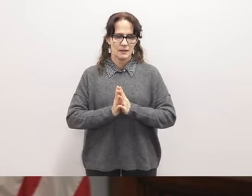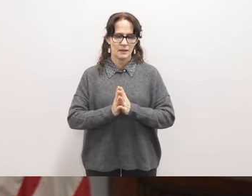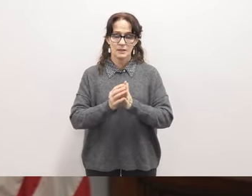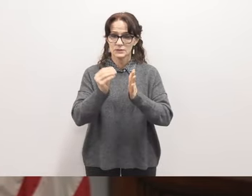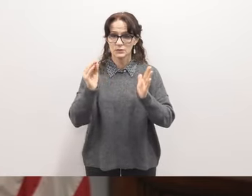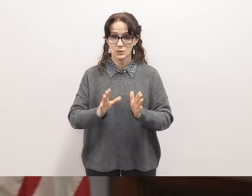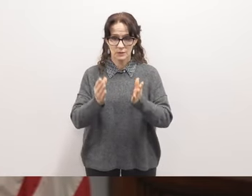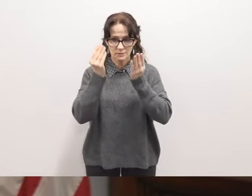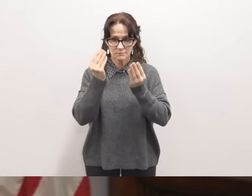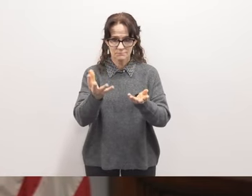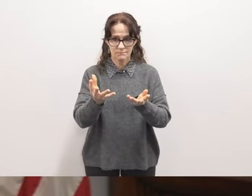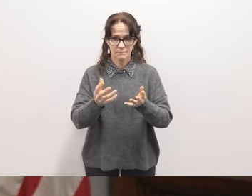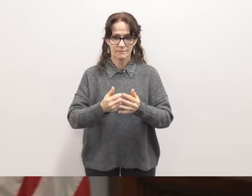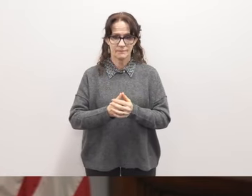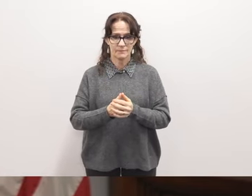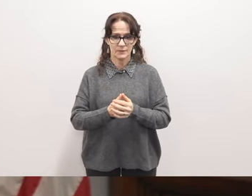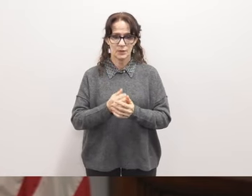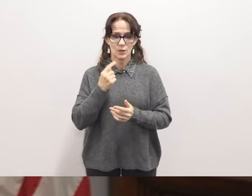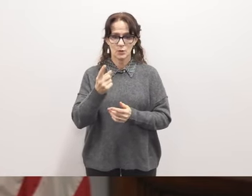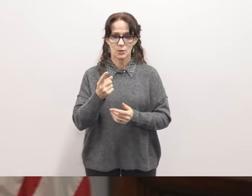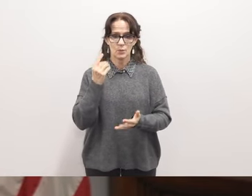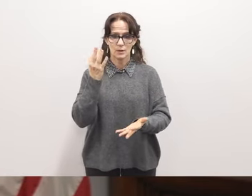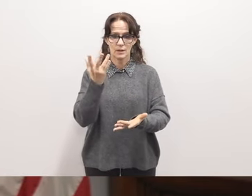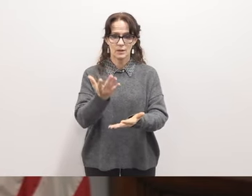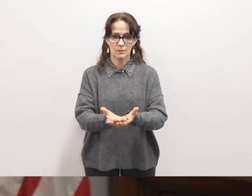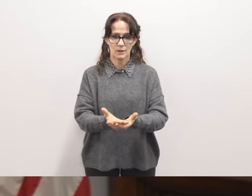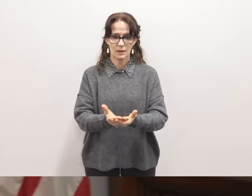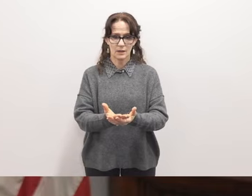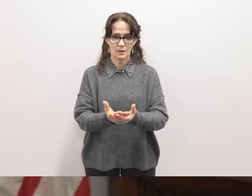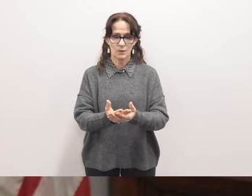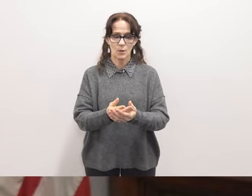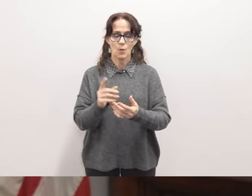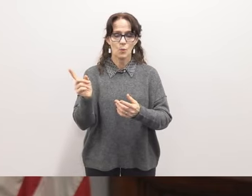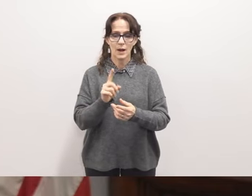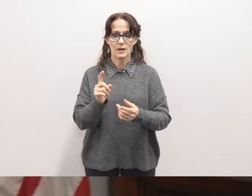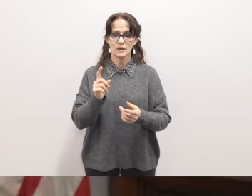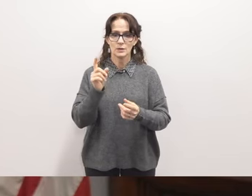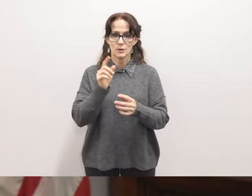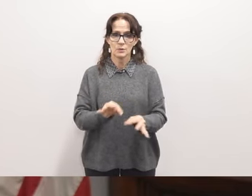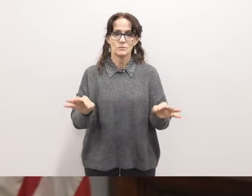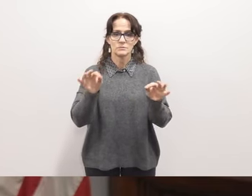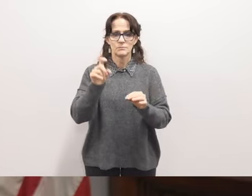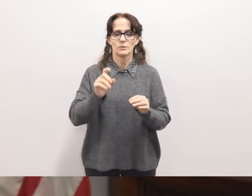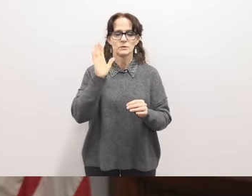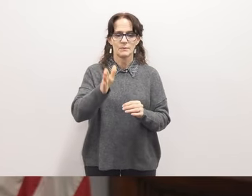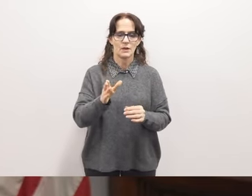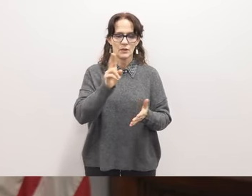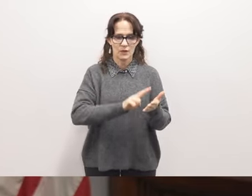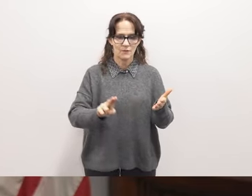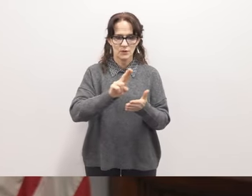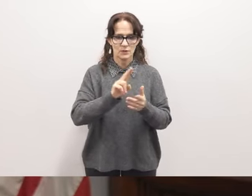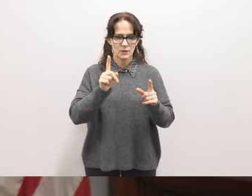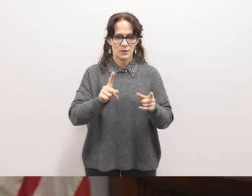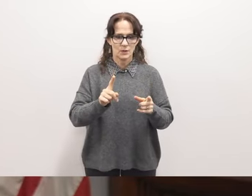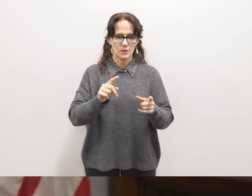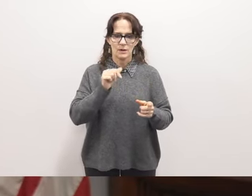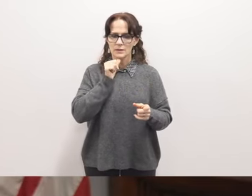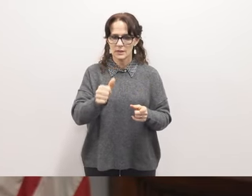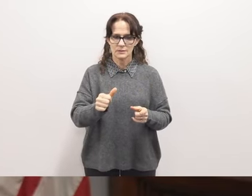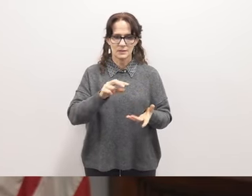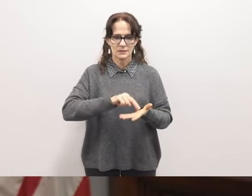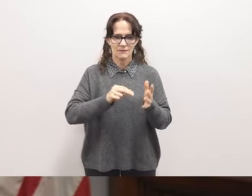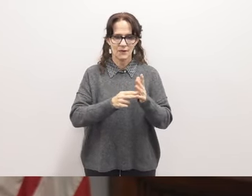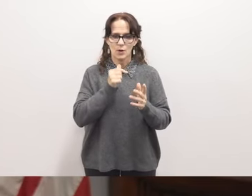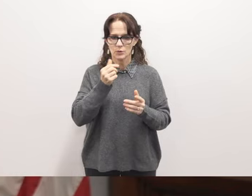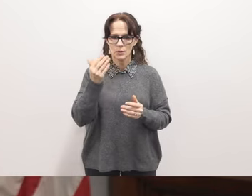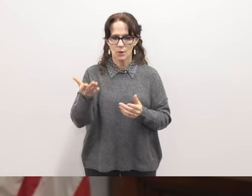you'll you'll end up where you were meant to be um the university that you go to does not define who you